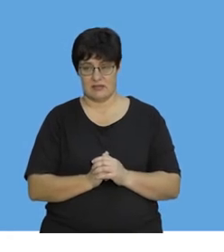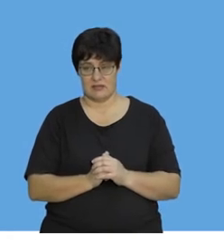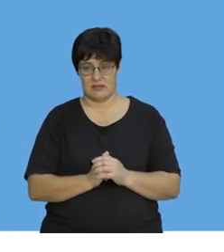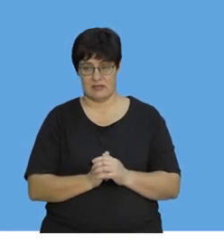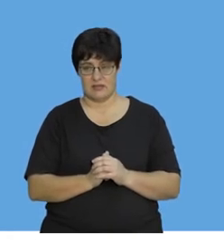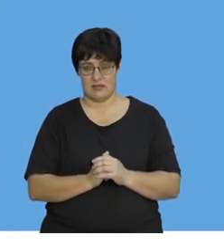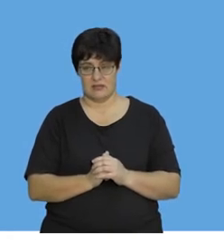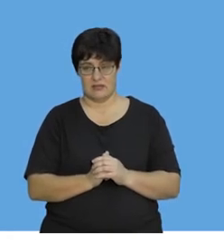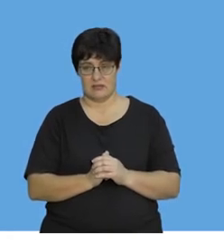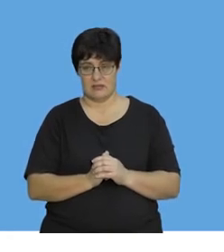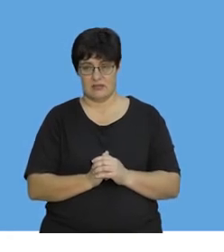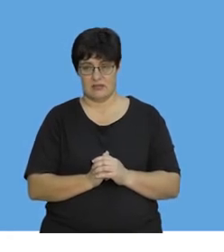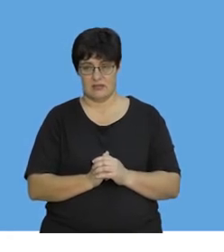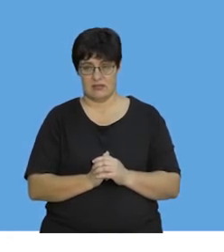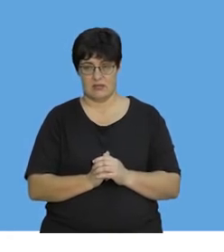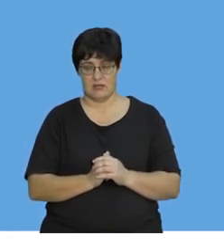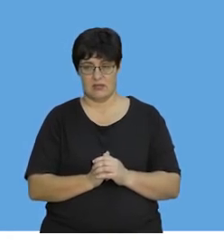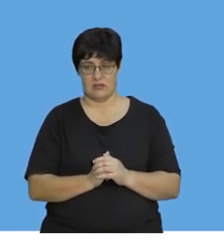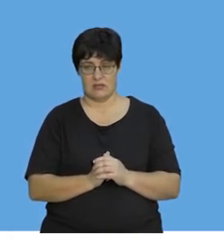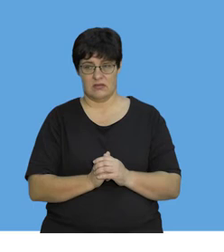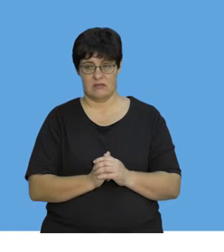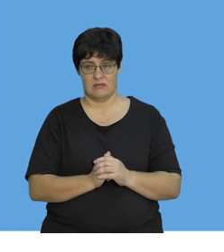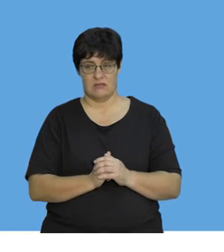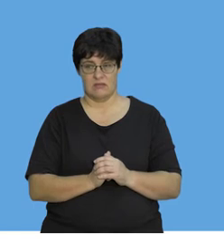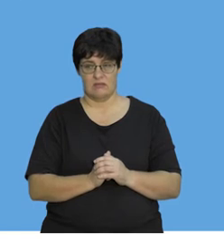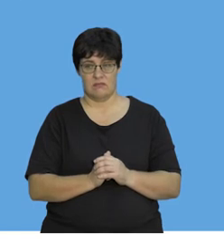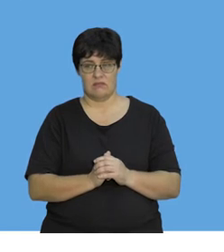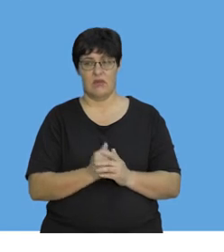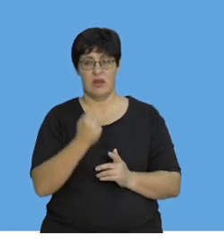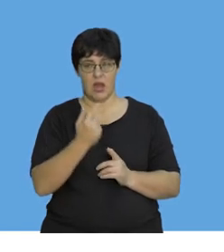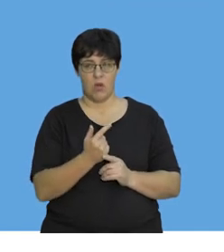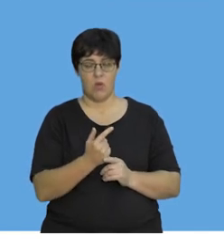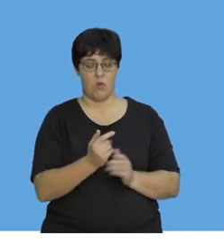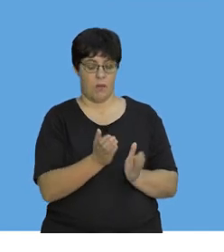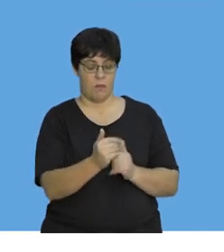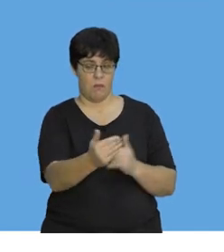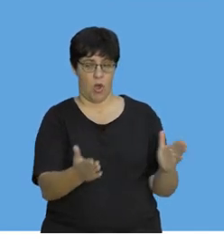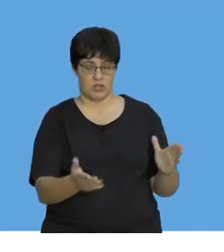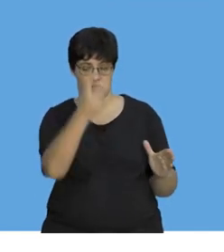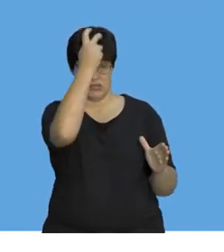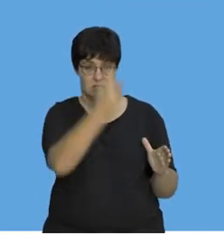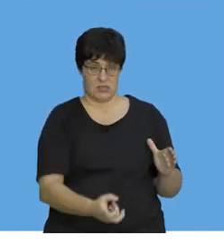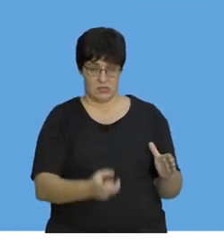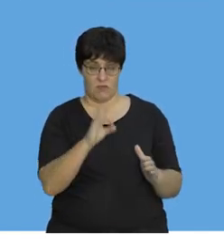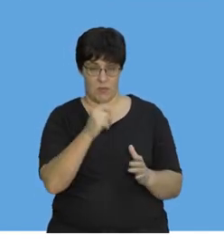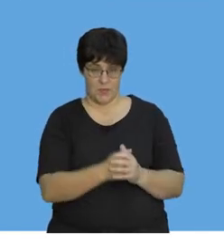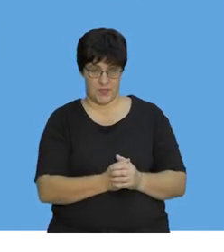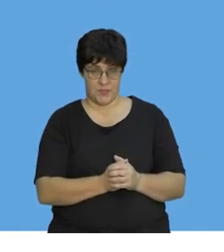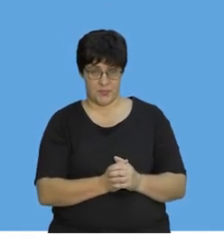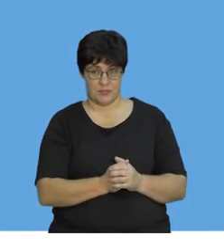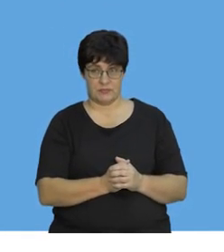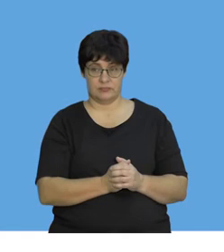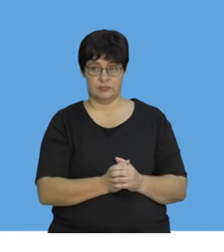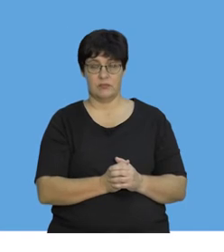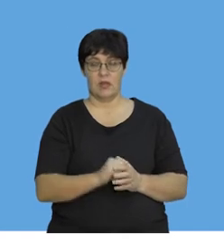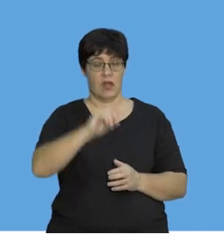Let's go and do it with the foam. Let's do the foam box. Let's run the